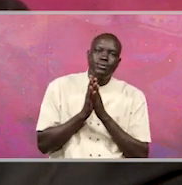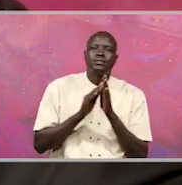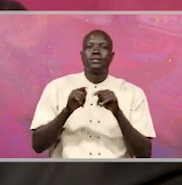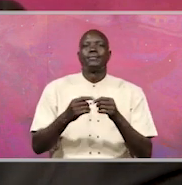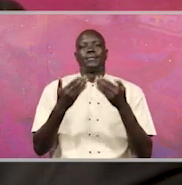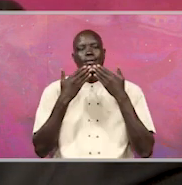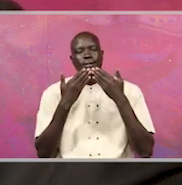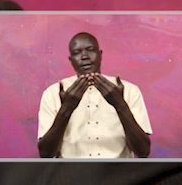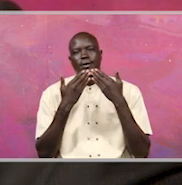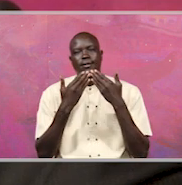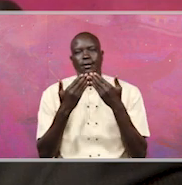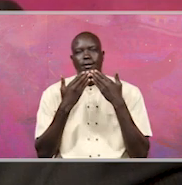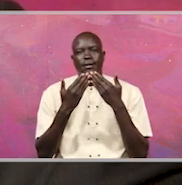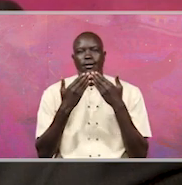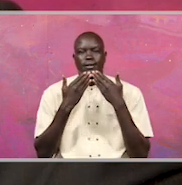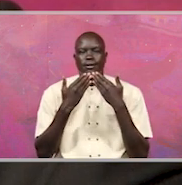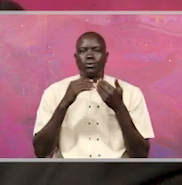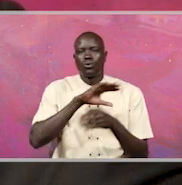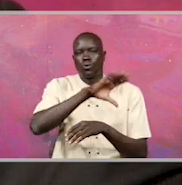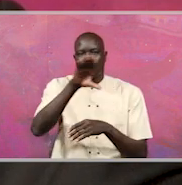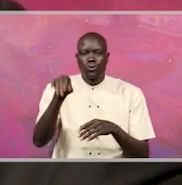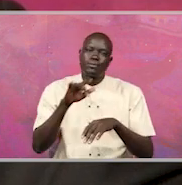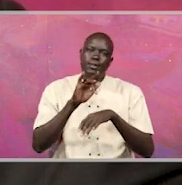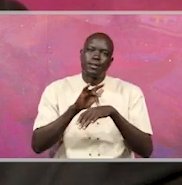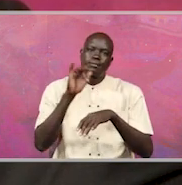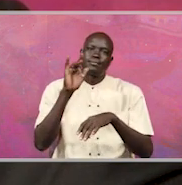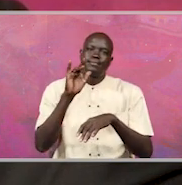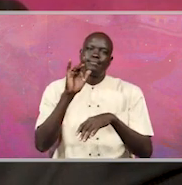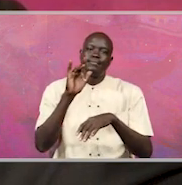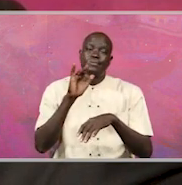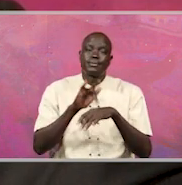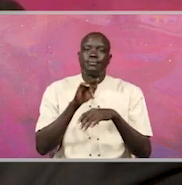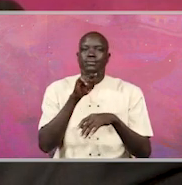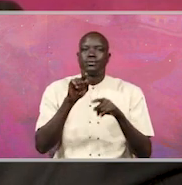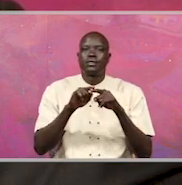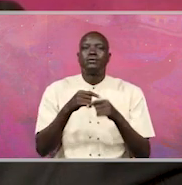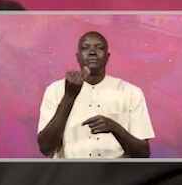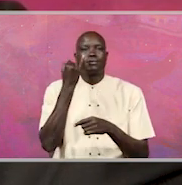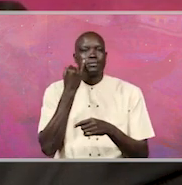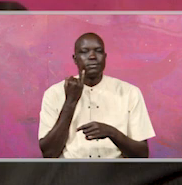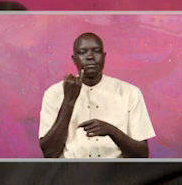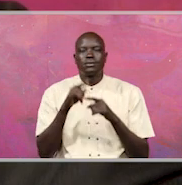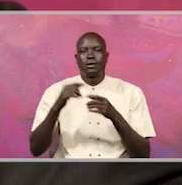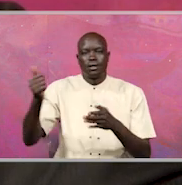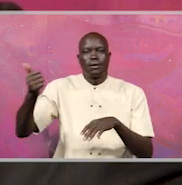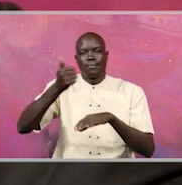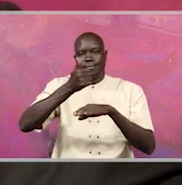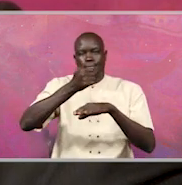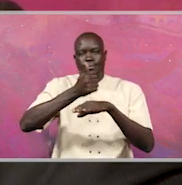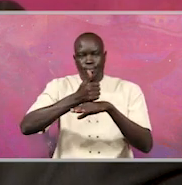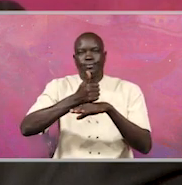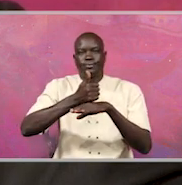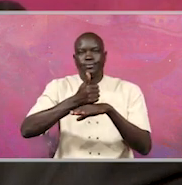appreciate the sensitivity and the cautiousness of the appointing authority